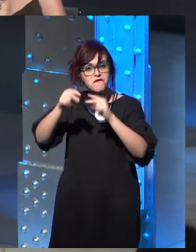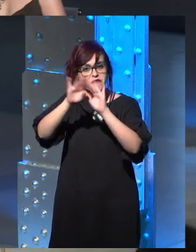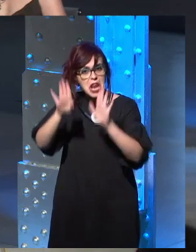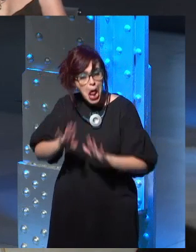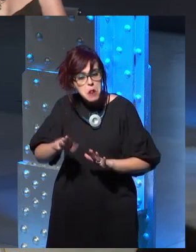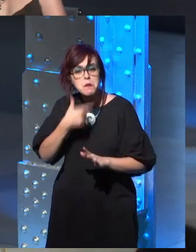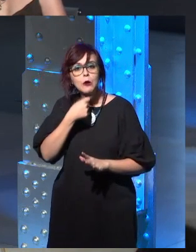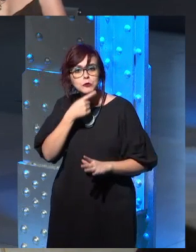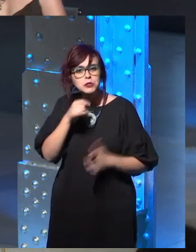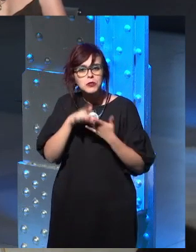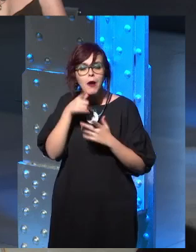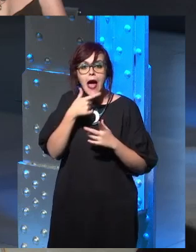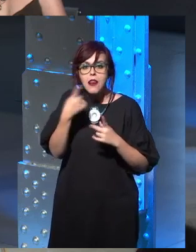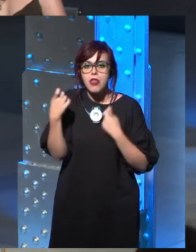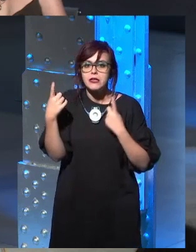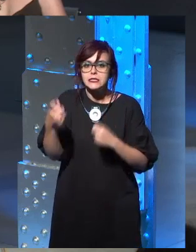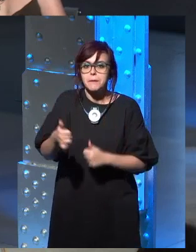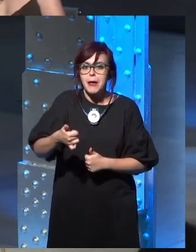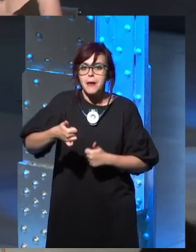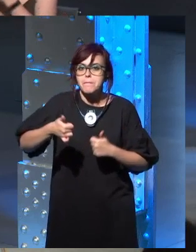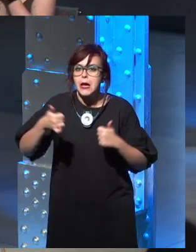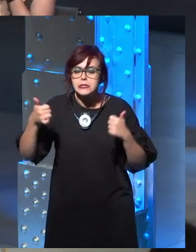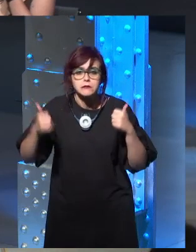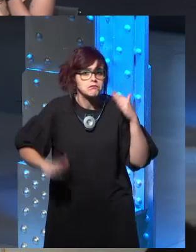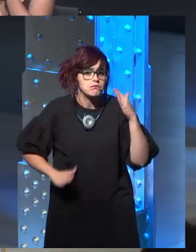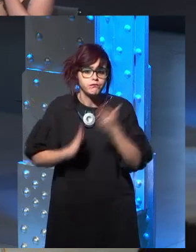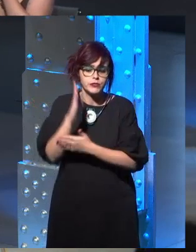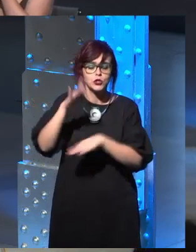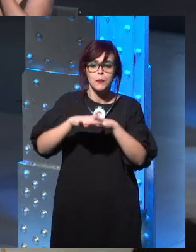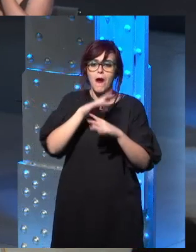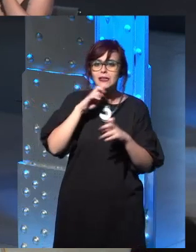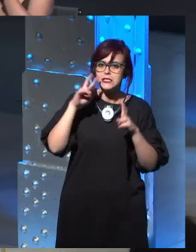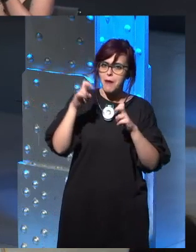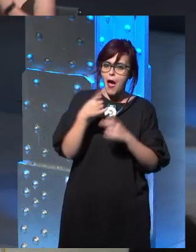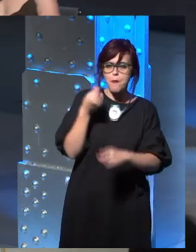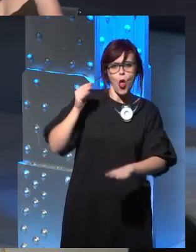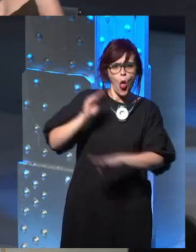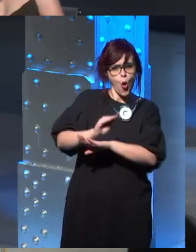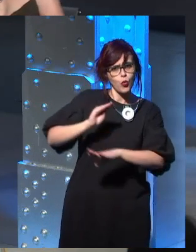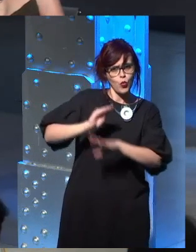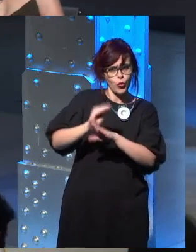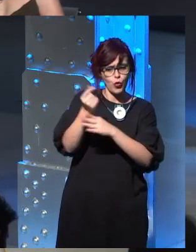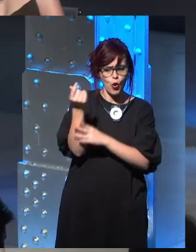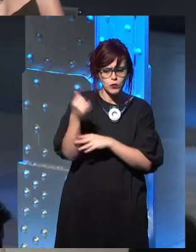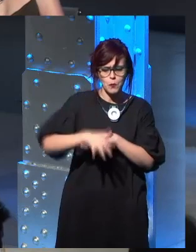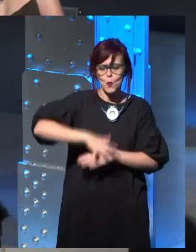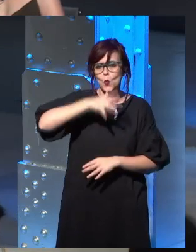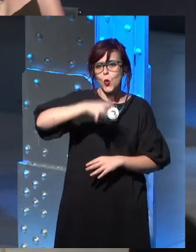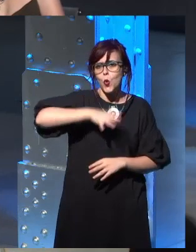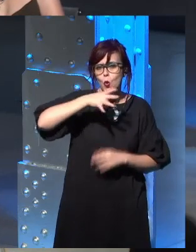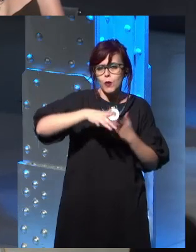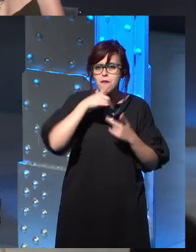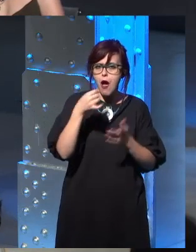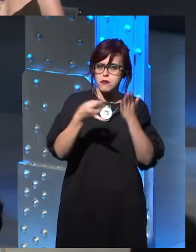more. I just, you know, I, it's a tremendous production, has a lot of great qualities to it, but it's just, the story doesn't feel